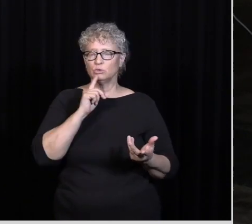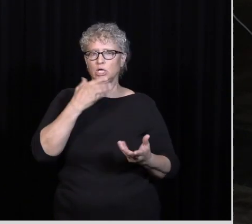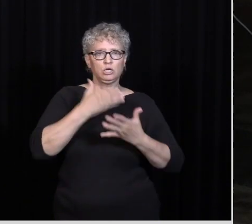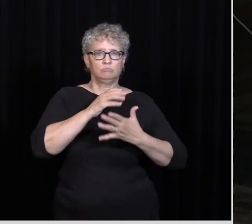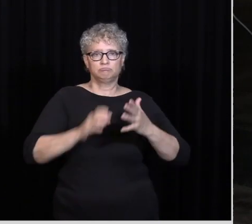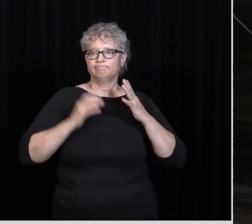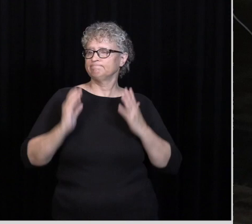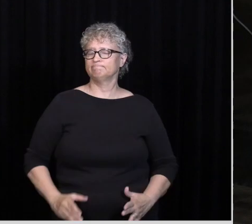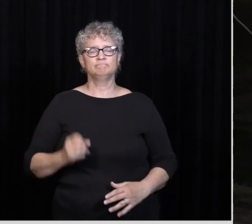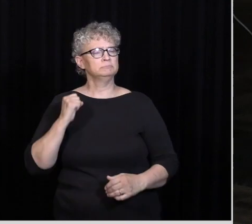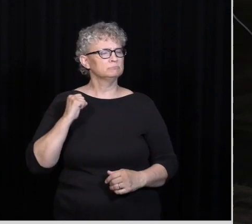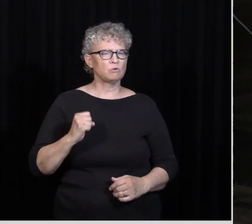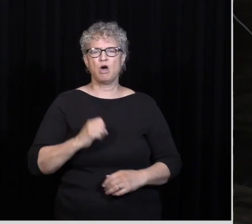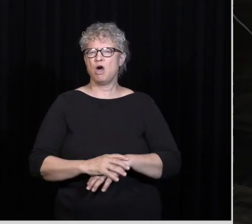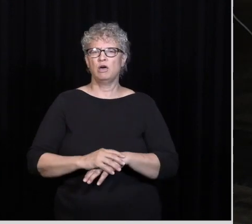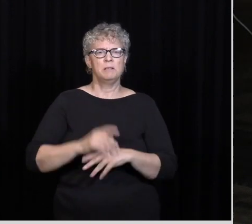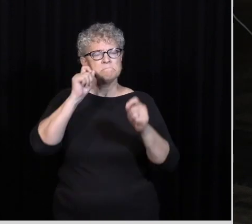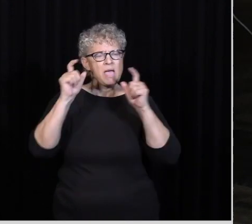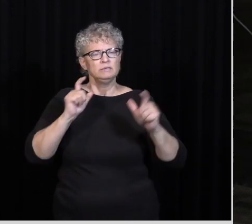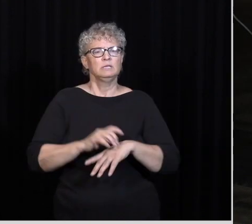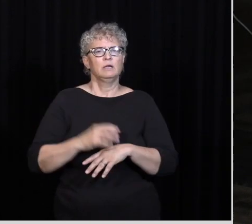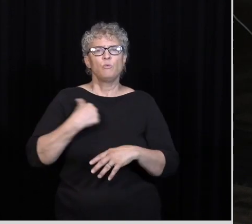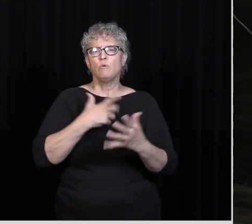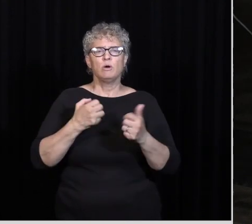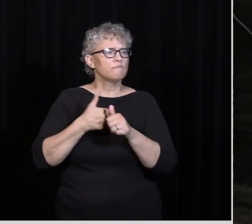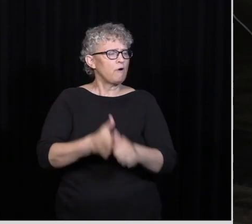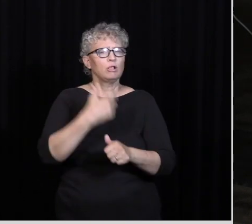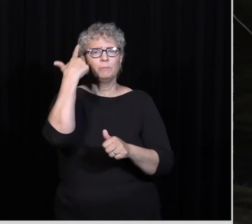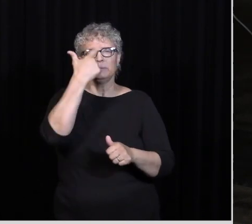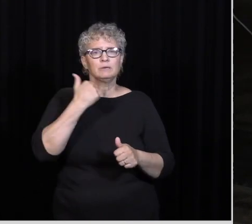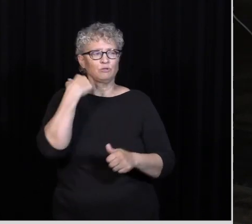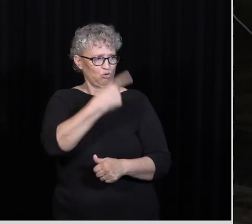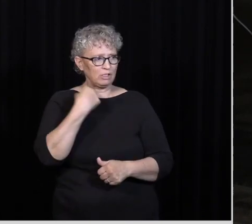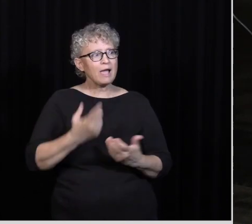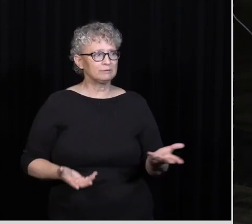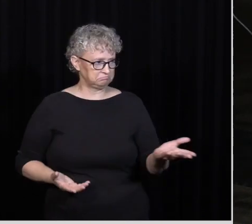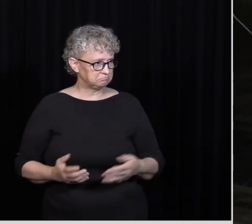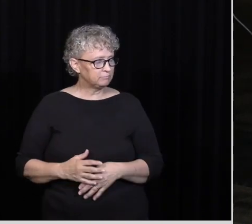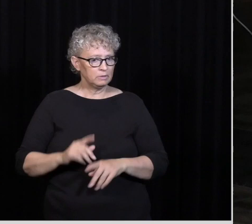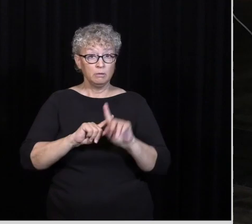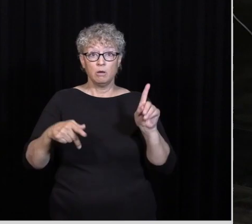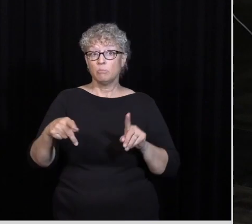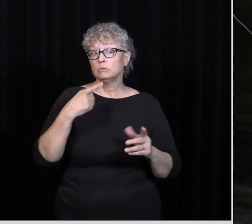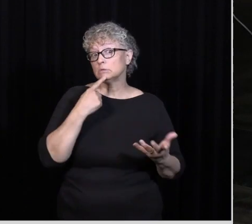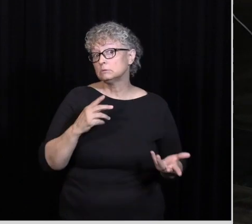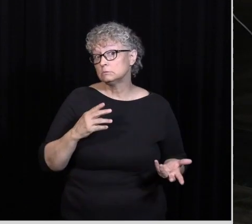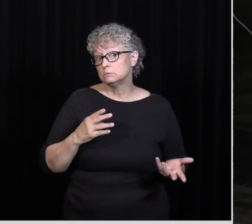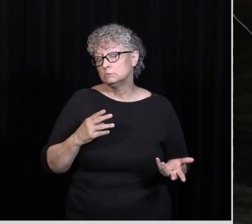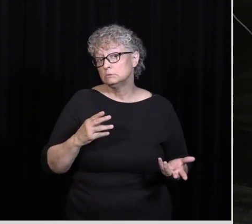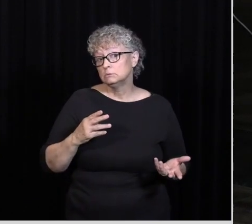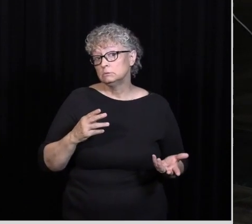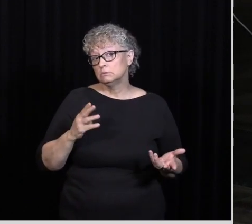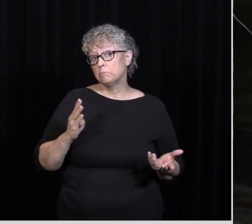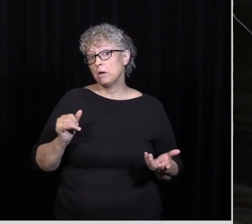And they look like They're doing just An amazing job And we want to follow them Because of what they look like And Paul says Hey by the way If